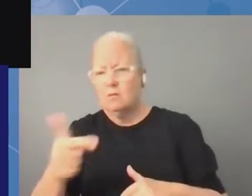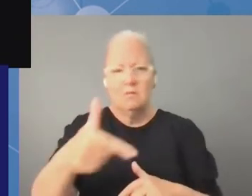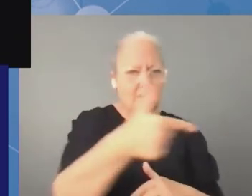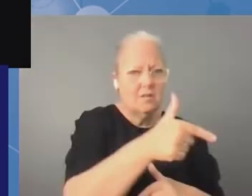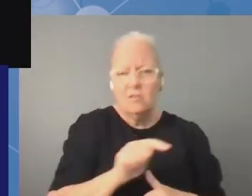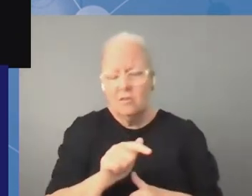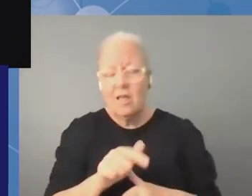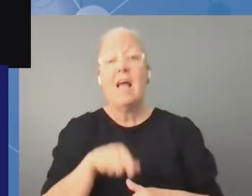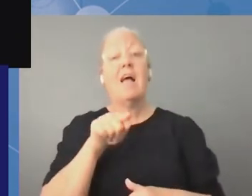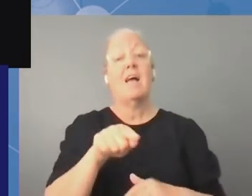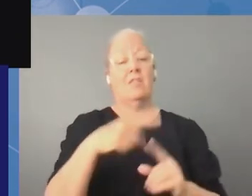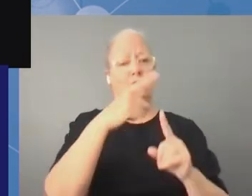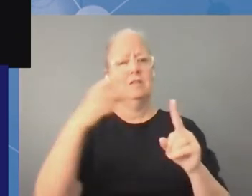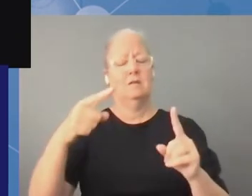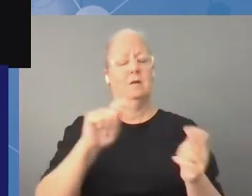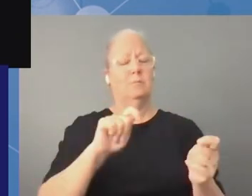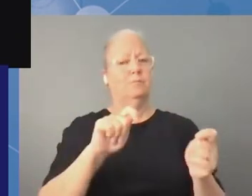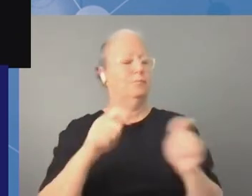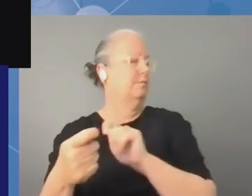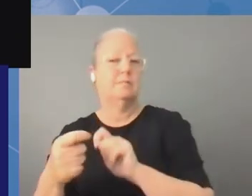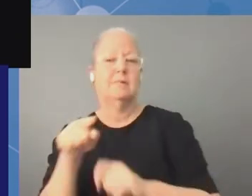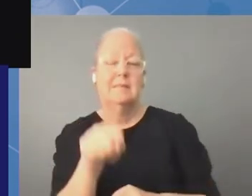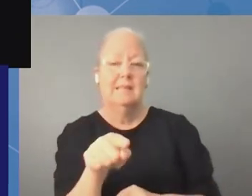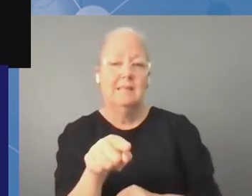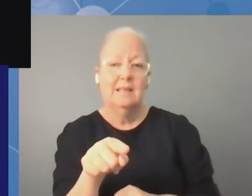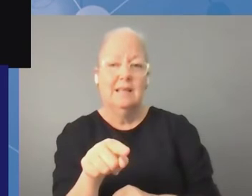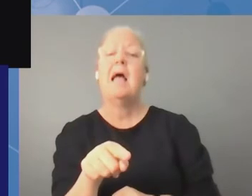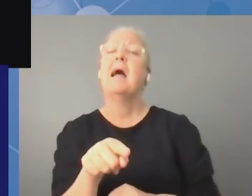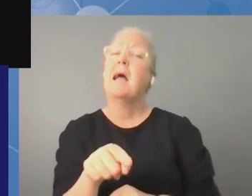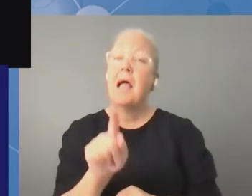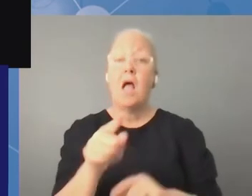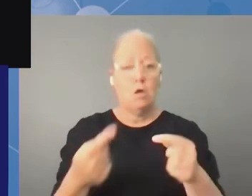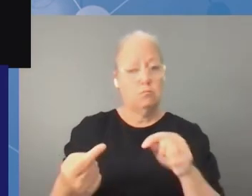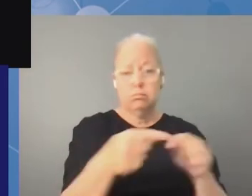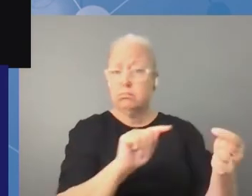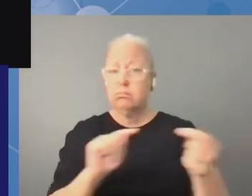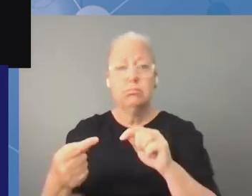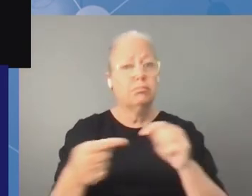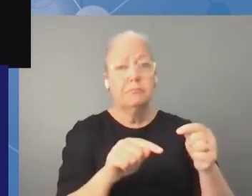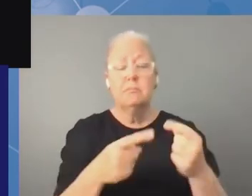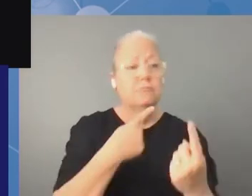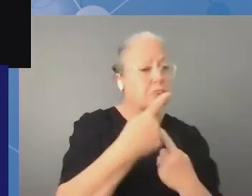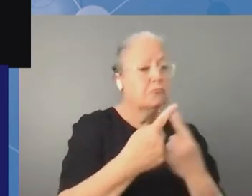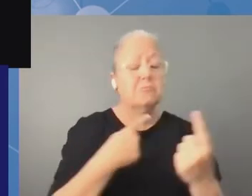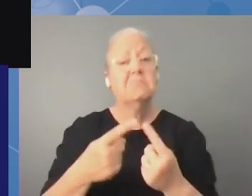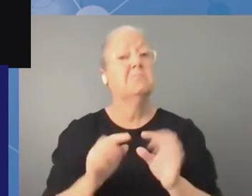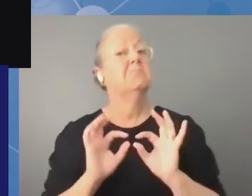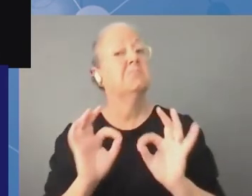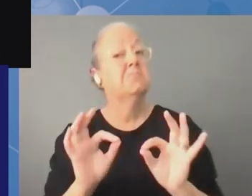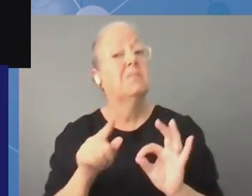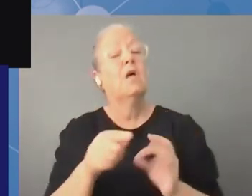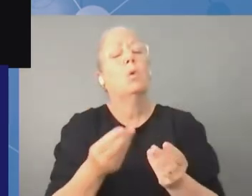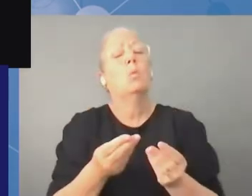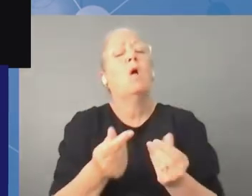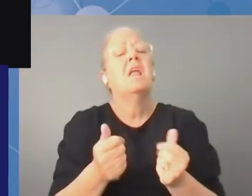on the one hand the debates have been excellent in terms of their quality and content on the other hand